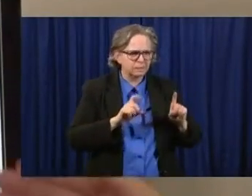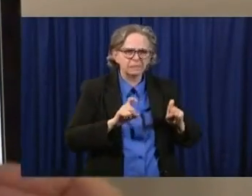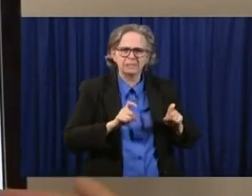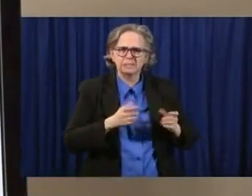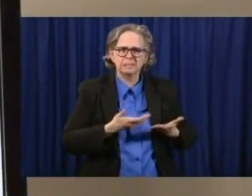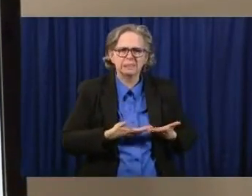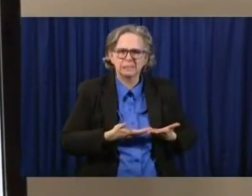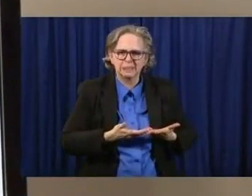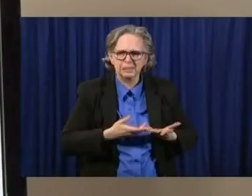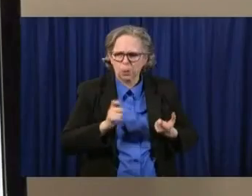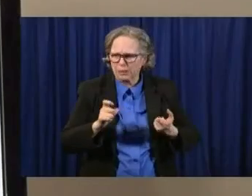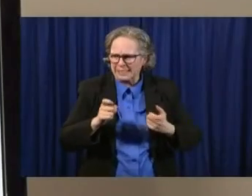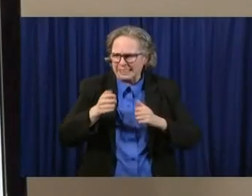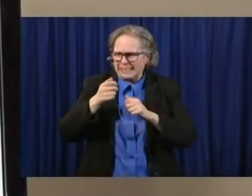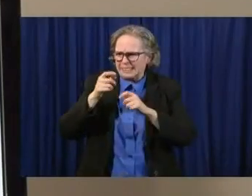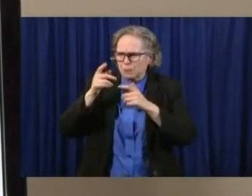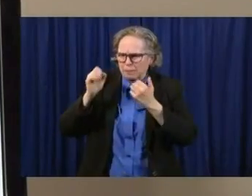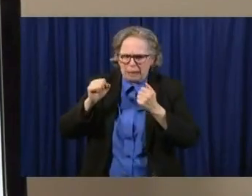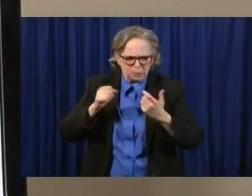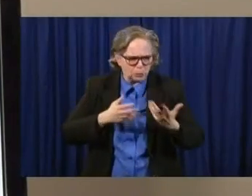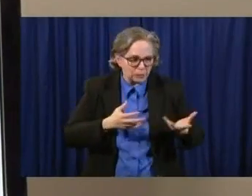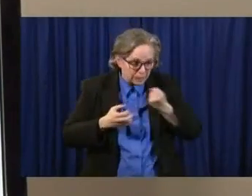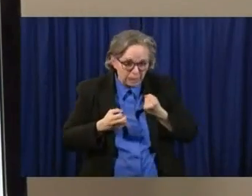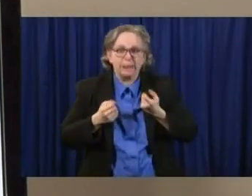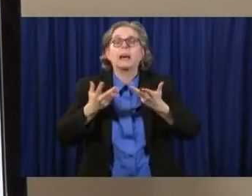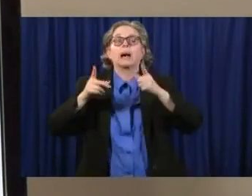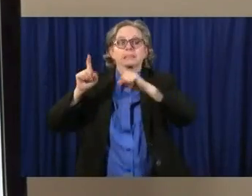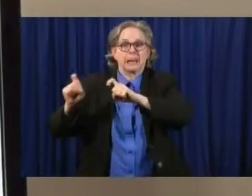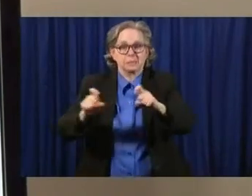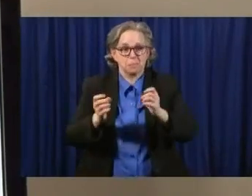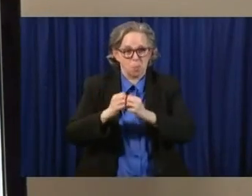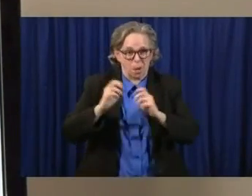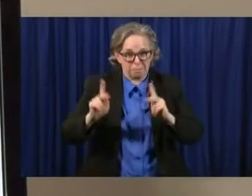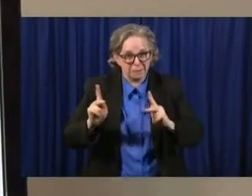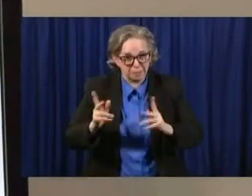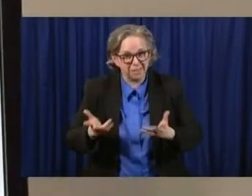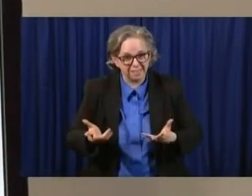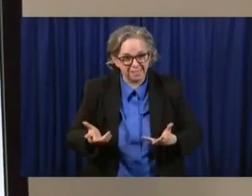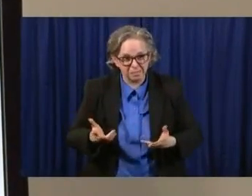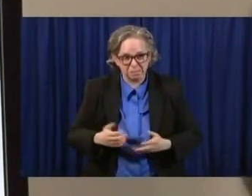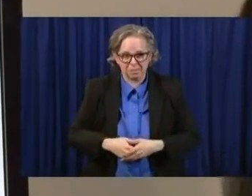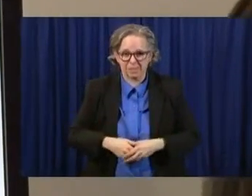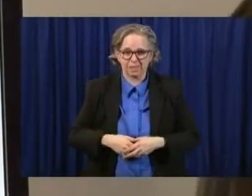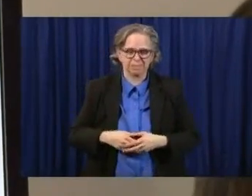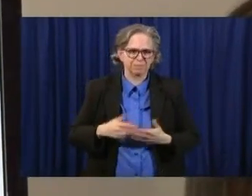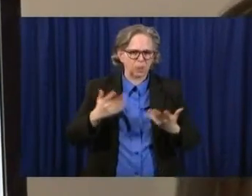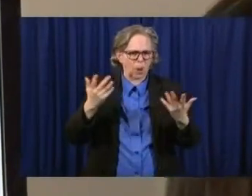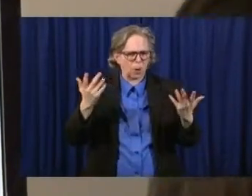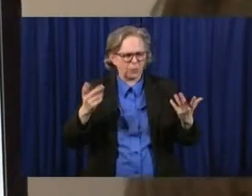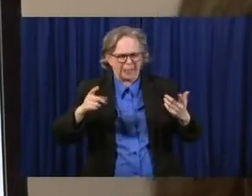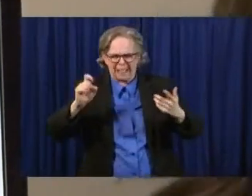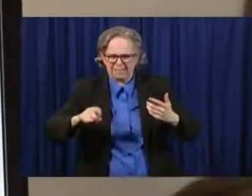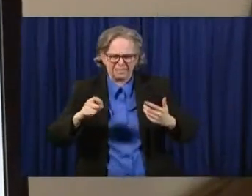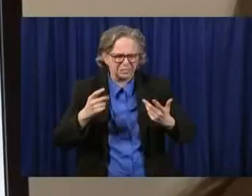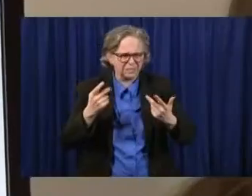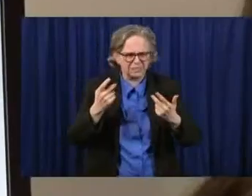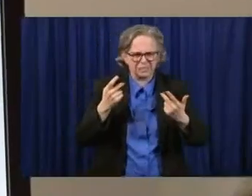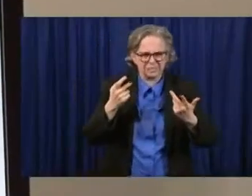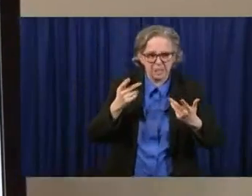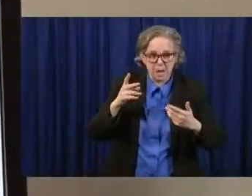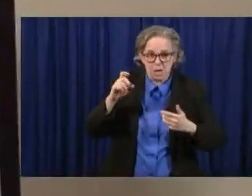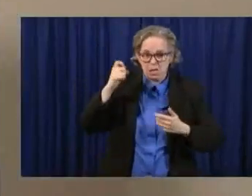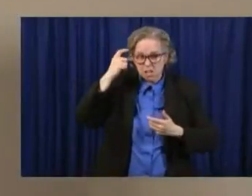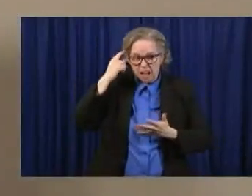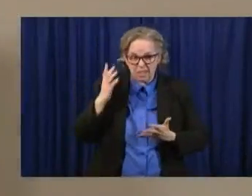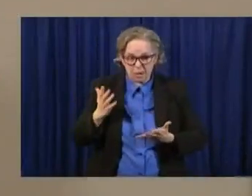test, we really have to be able to have a way to, would it be more helpful? I think the governor is thinking it might be more helpful